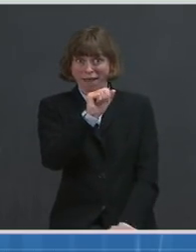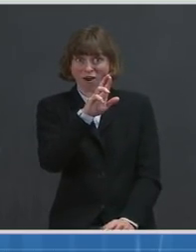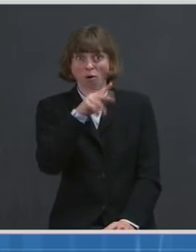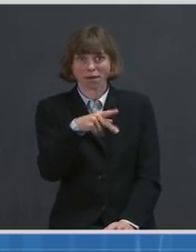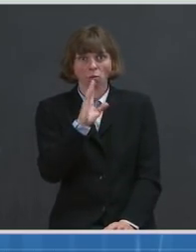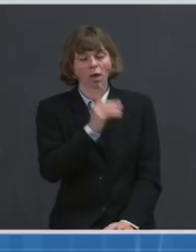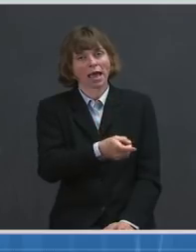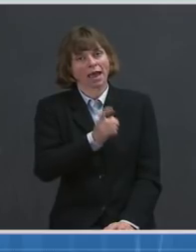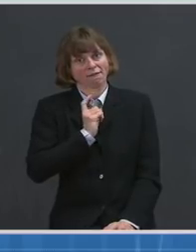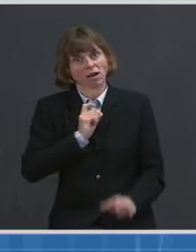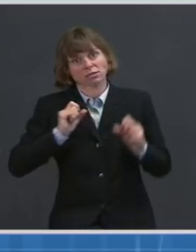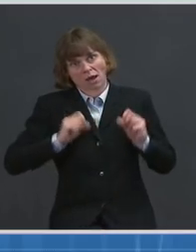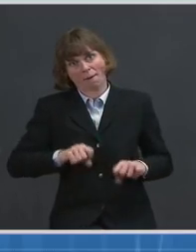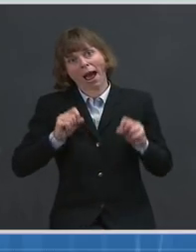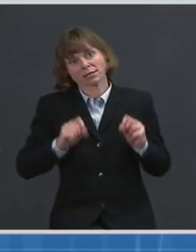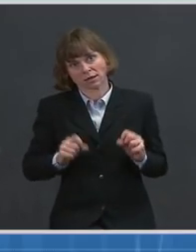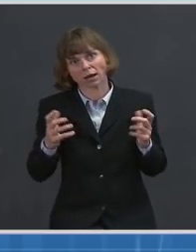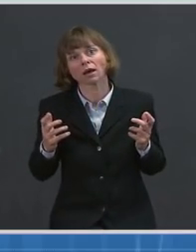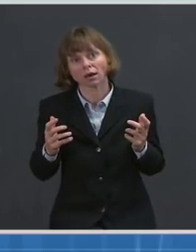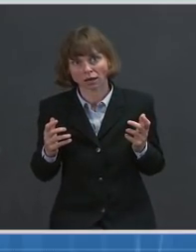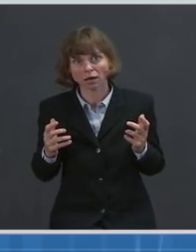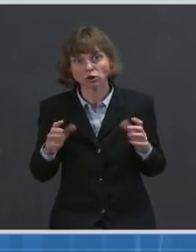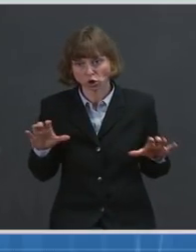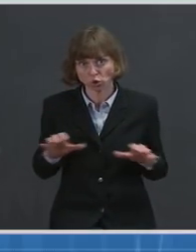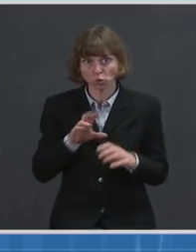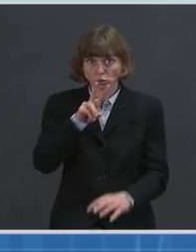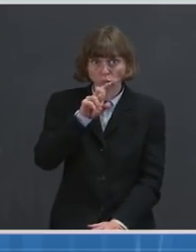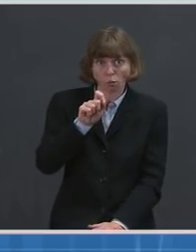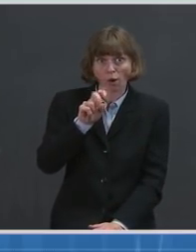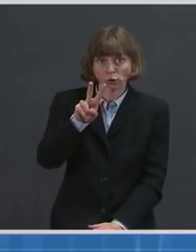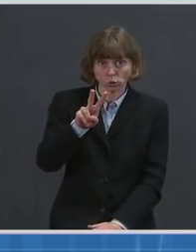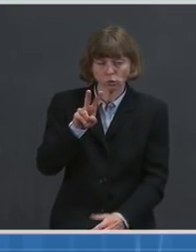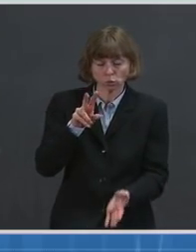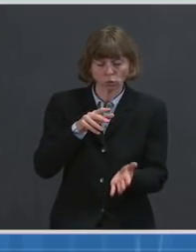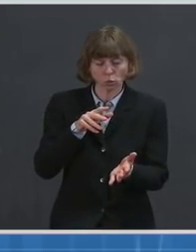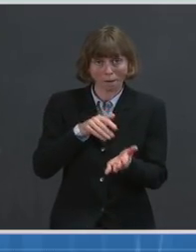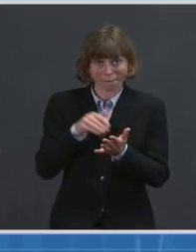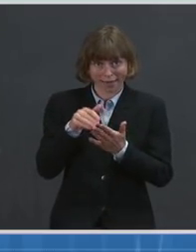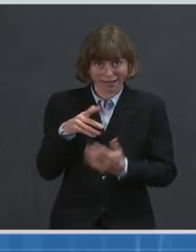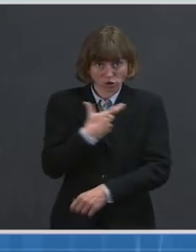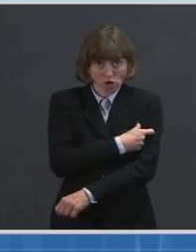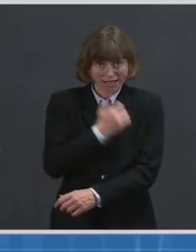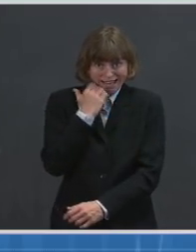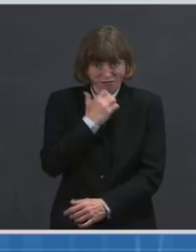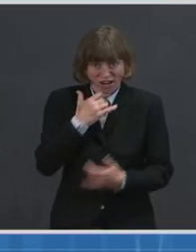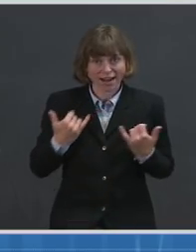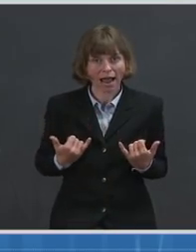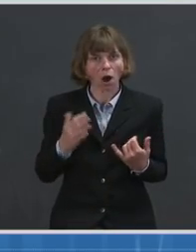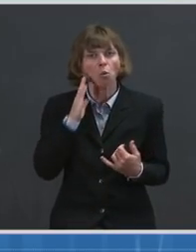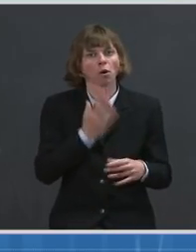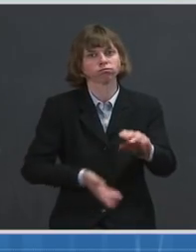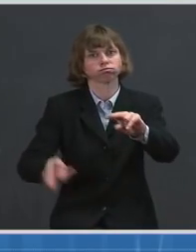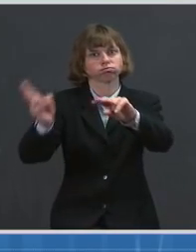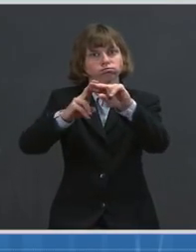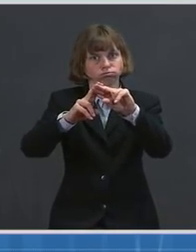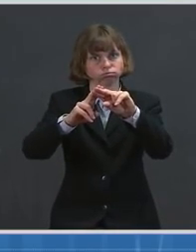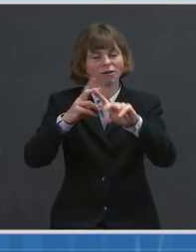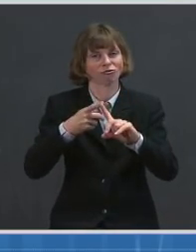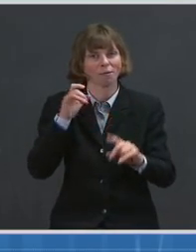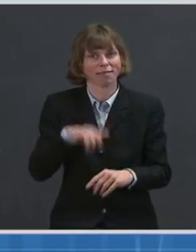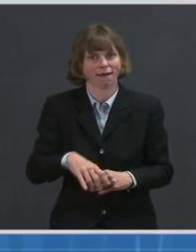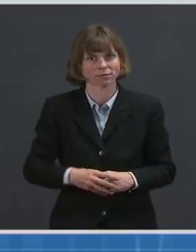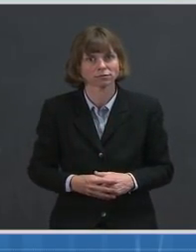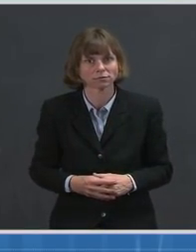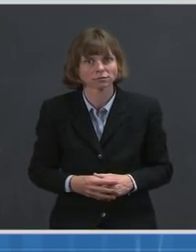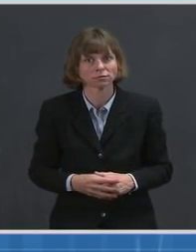to do the 2.2 million shots per day that we're currently doing, and hopefully to accelerate off of that pace as we